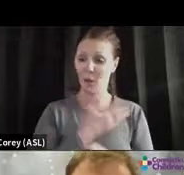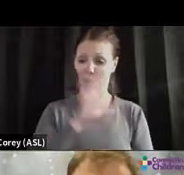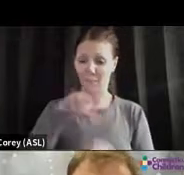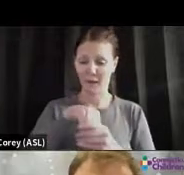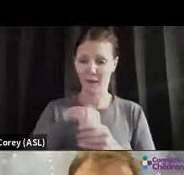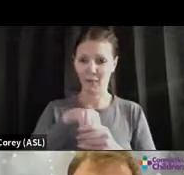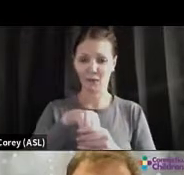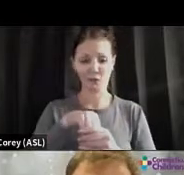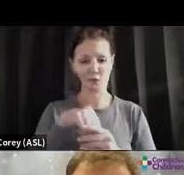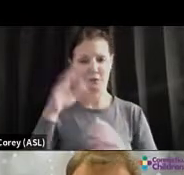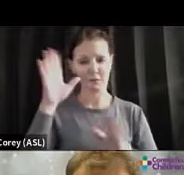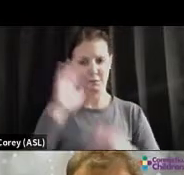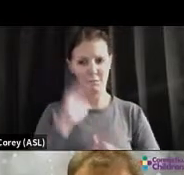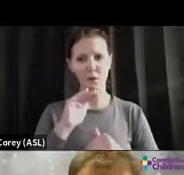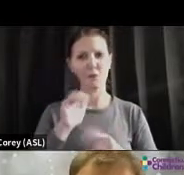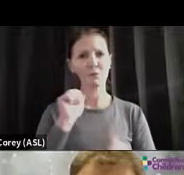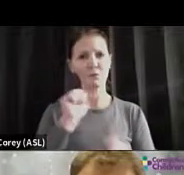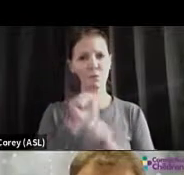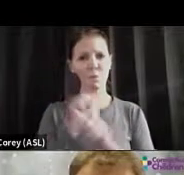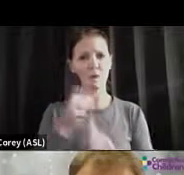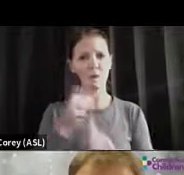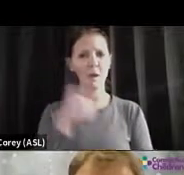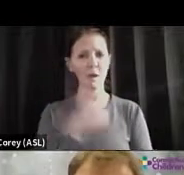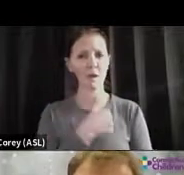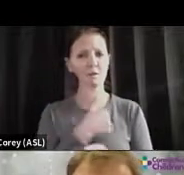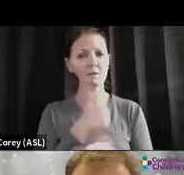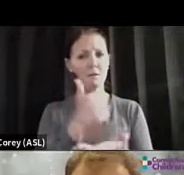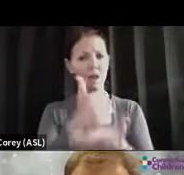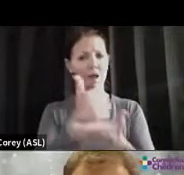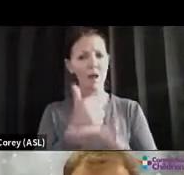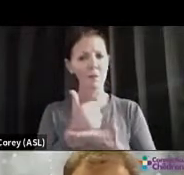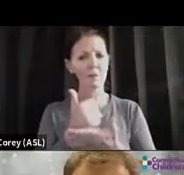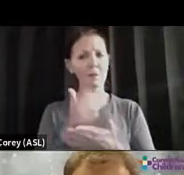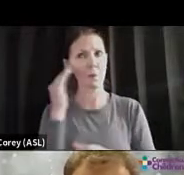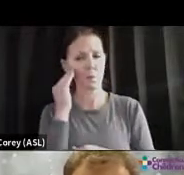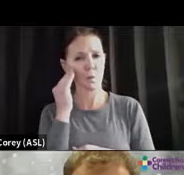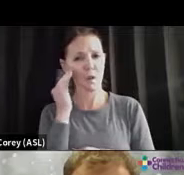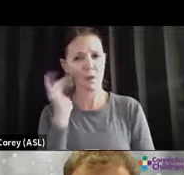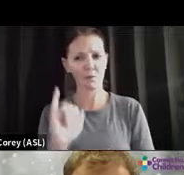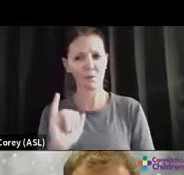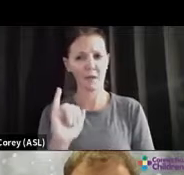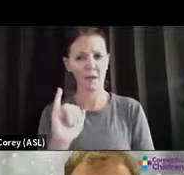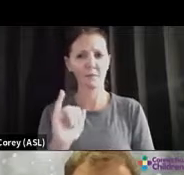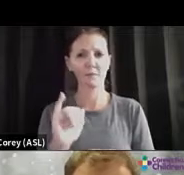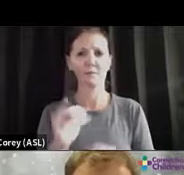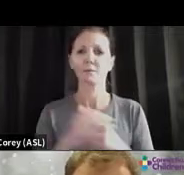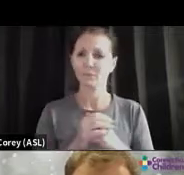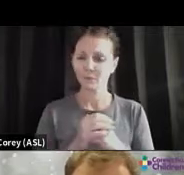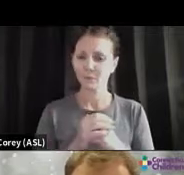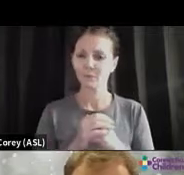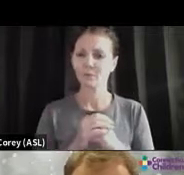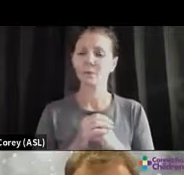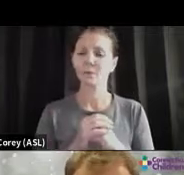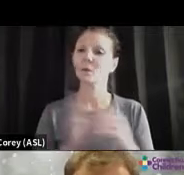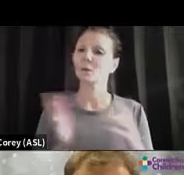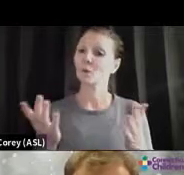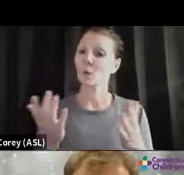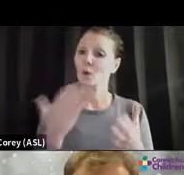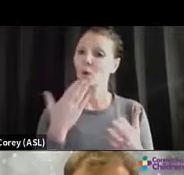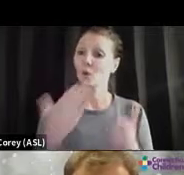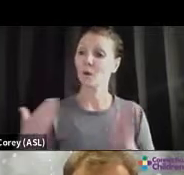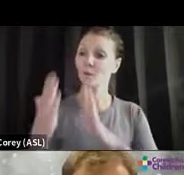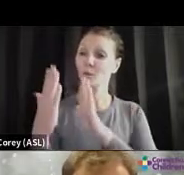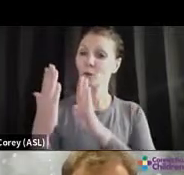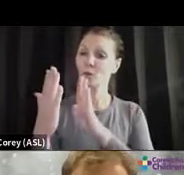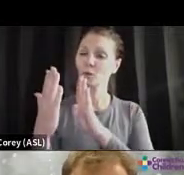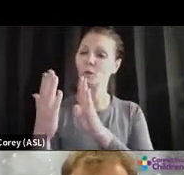us. And that's helpful to be aware of. So if you want a practical approach, let's focus on going back to